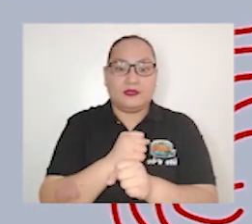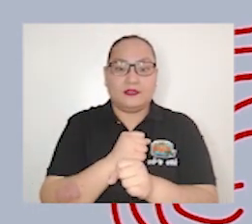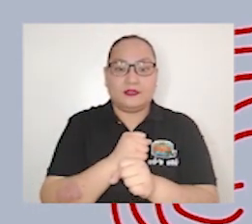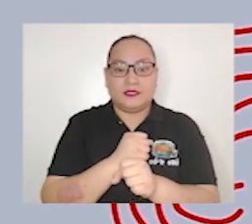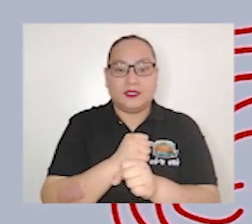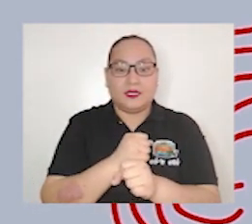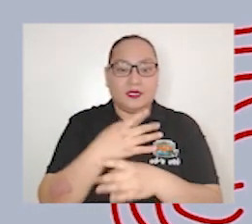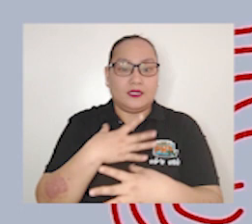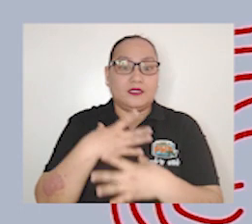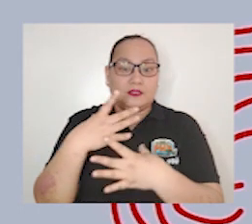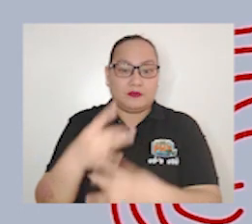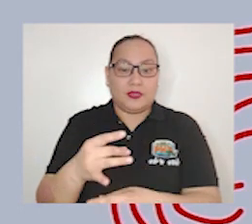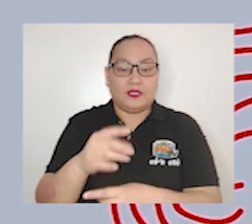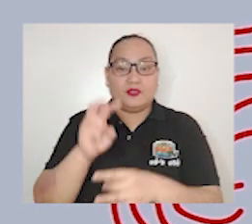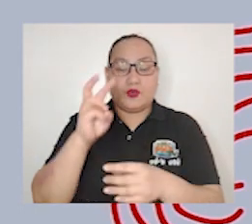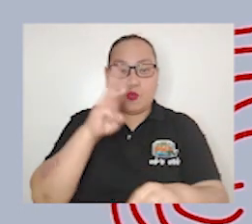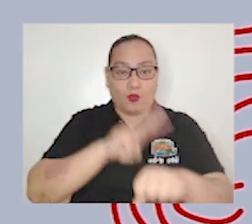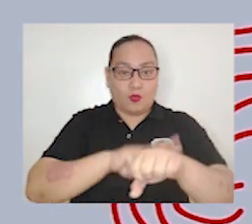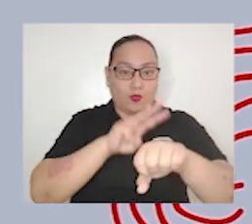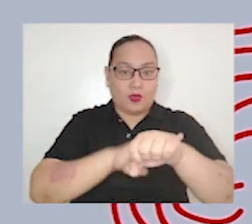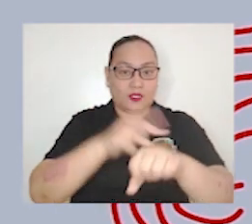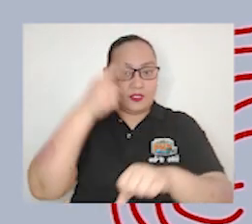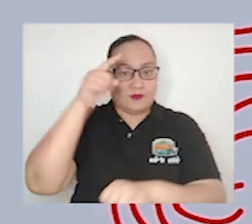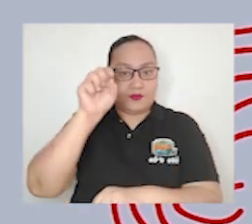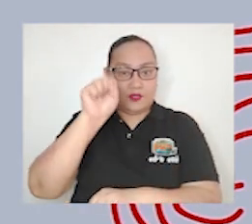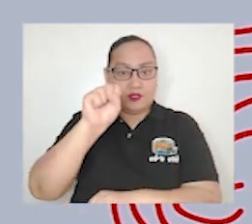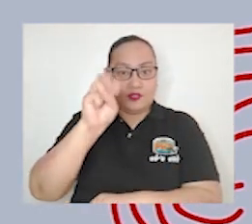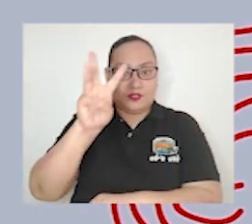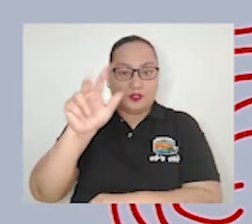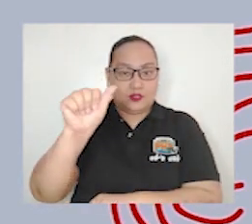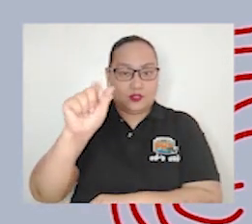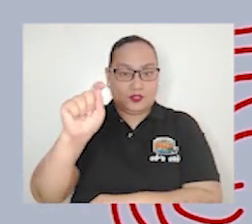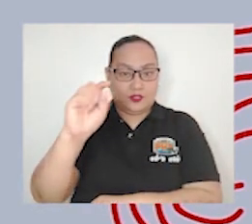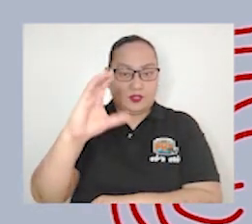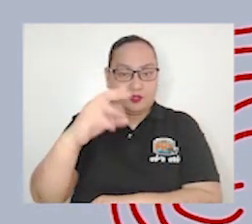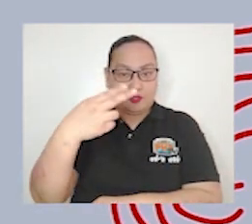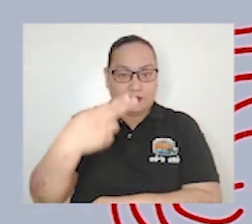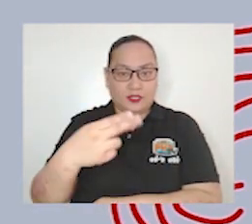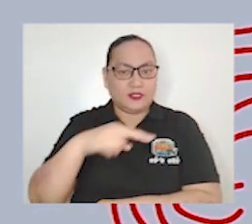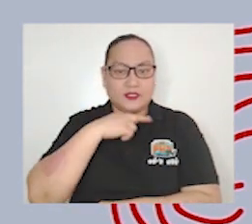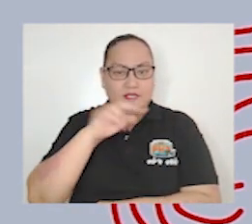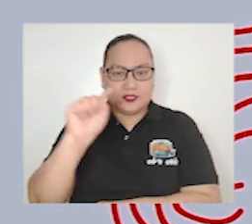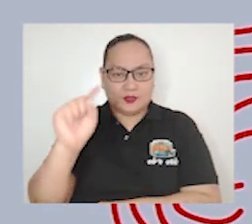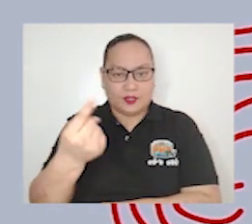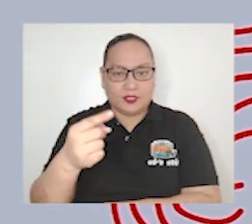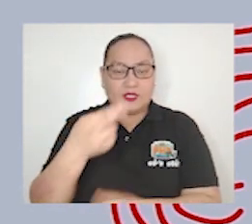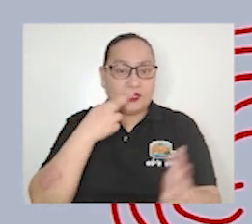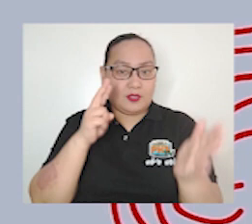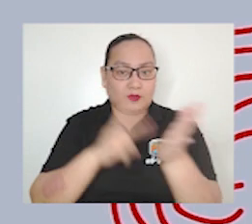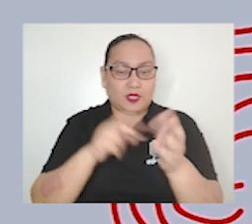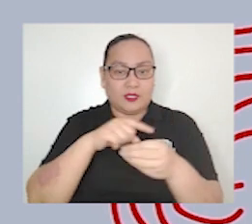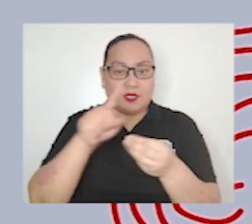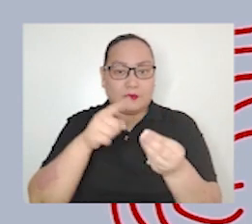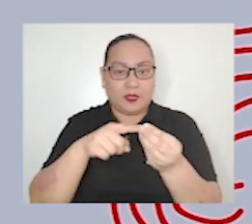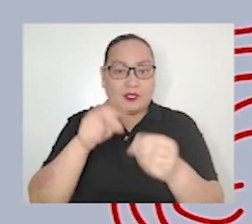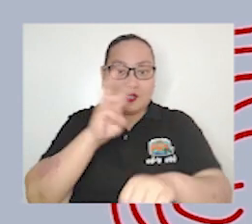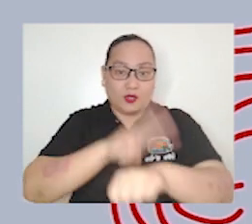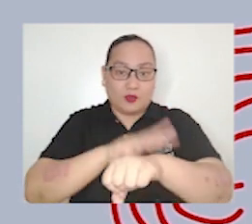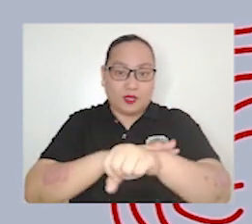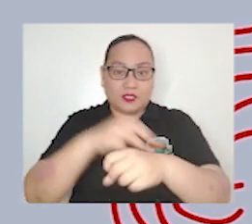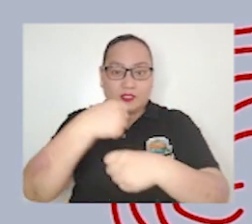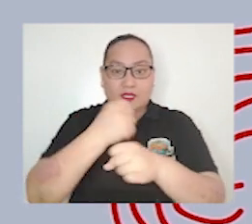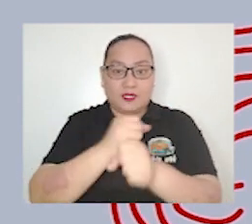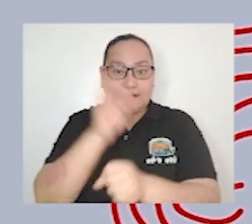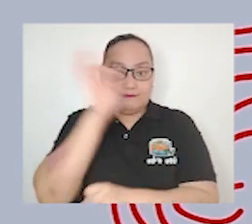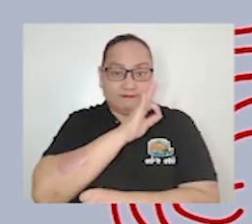Force Watch In this article it did not only report about the watch created by a Filipino but the